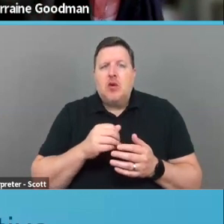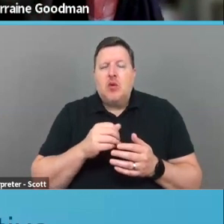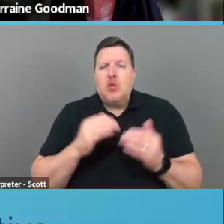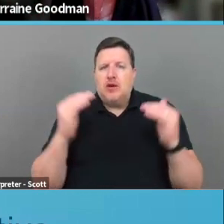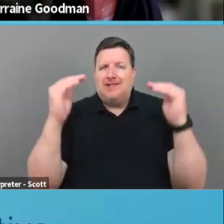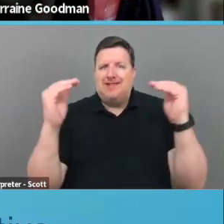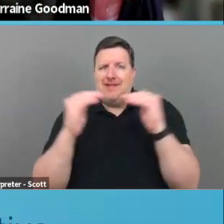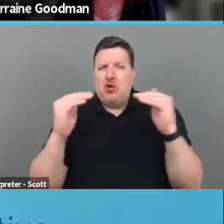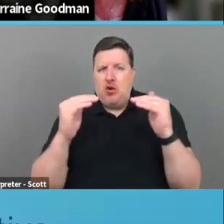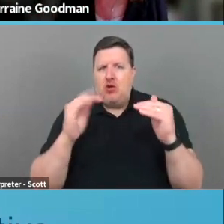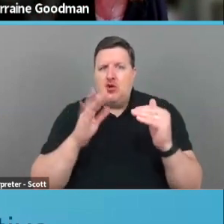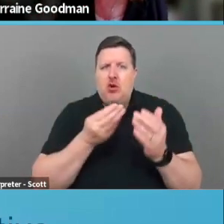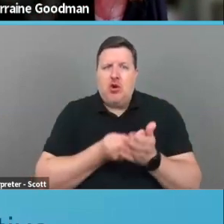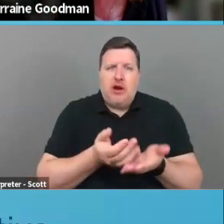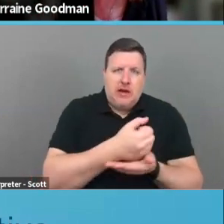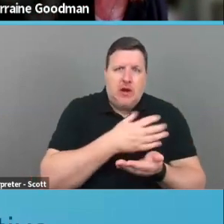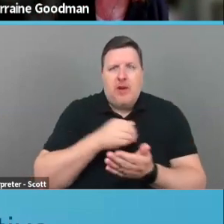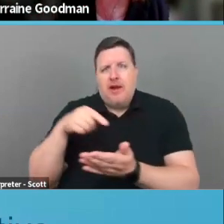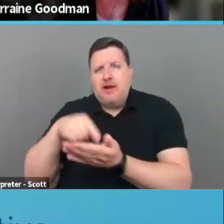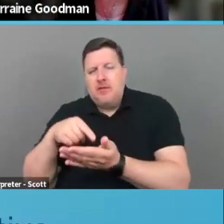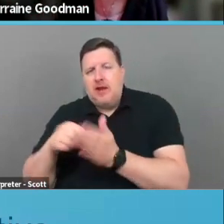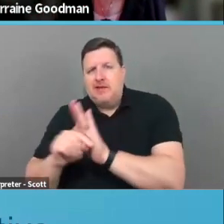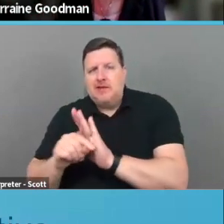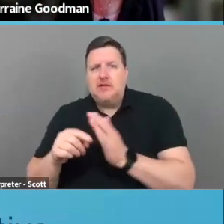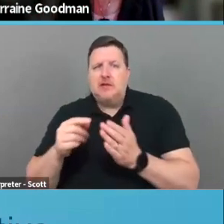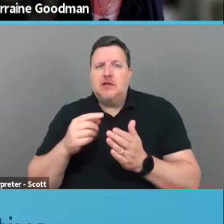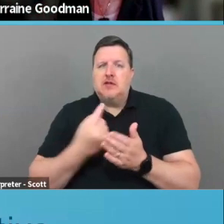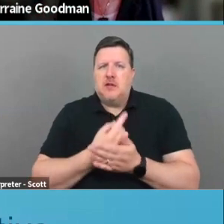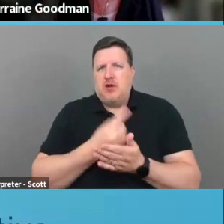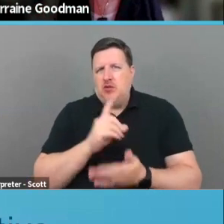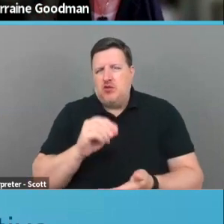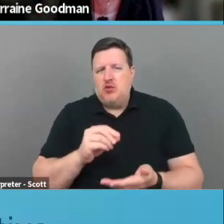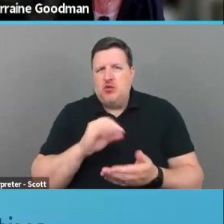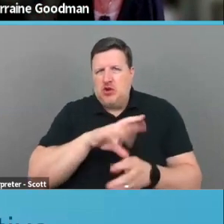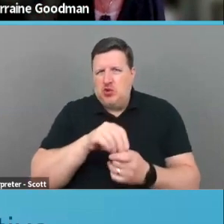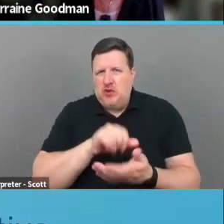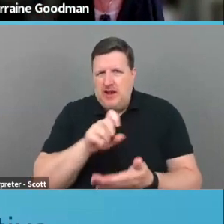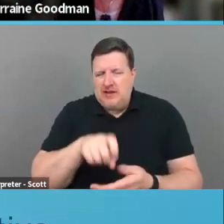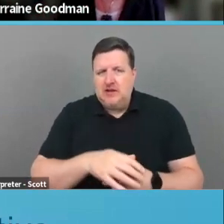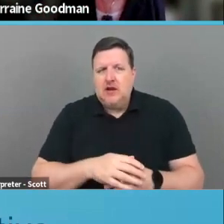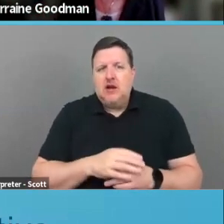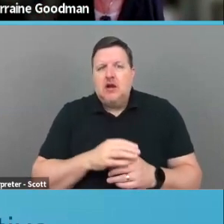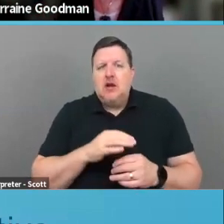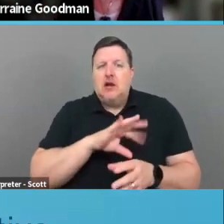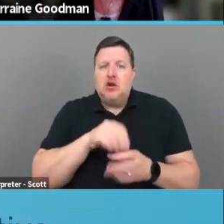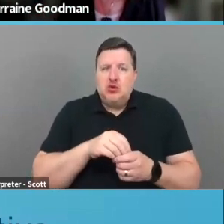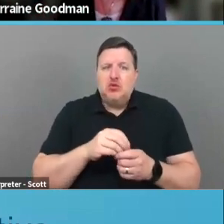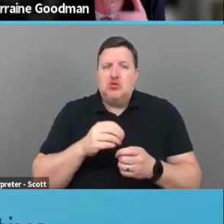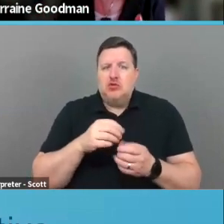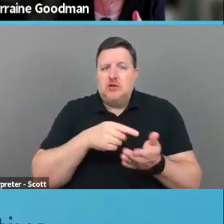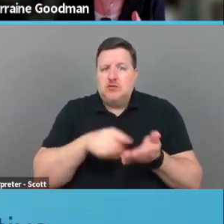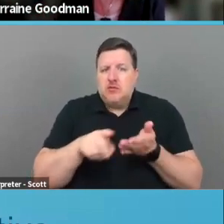you don't need to even include income, but sometimes you do, um, include percents of salaries of relevant personnel,